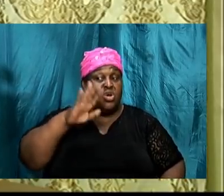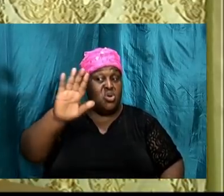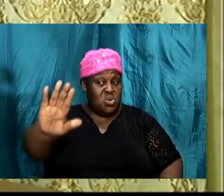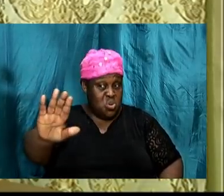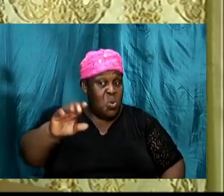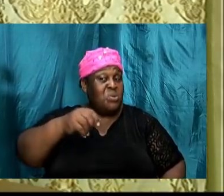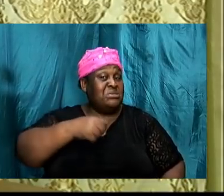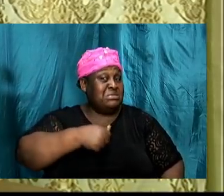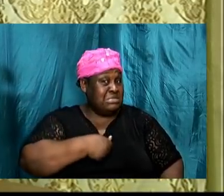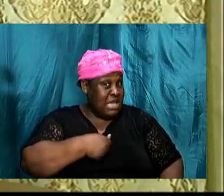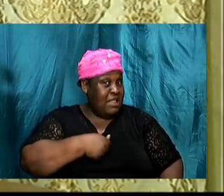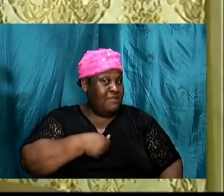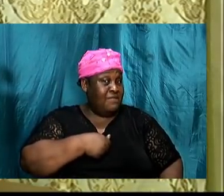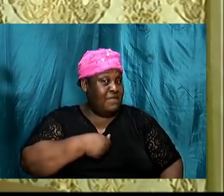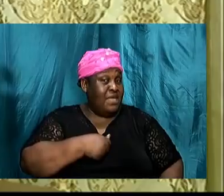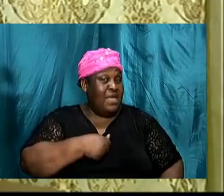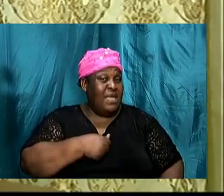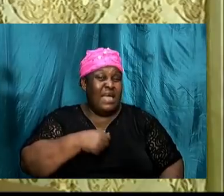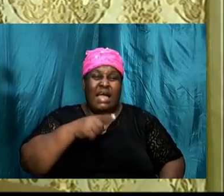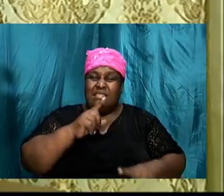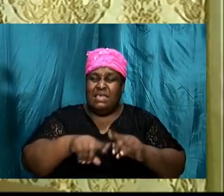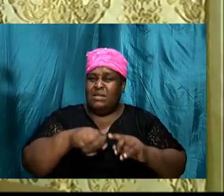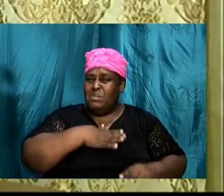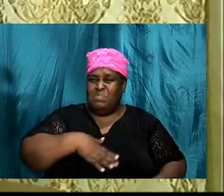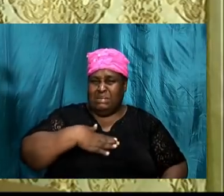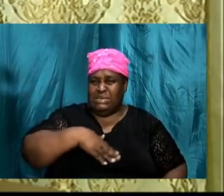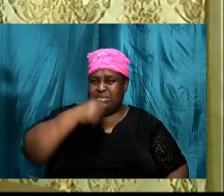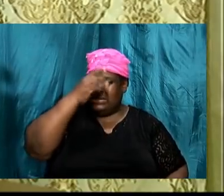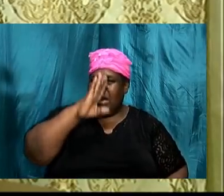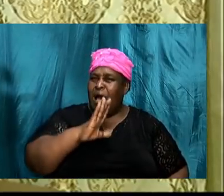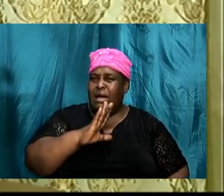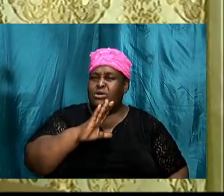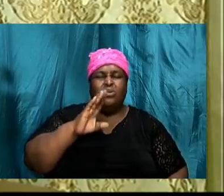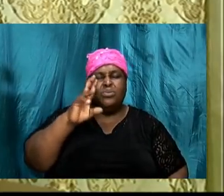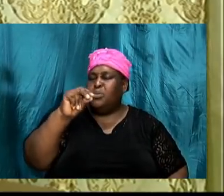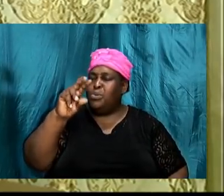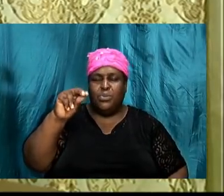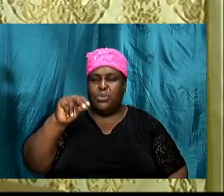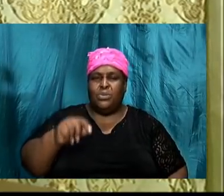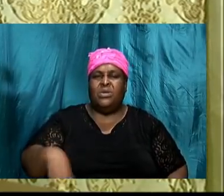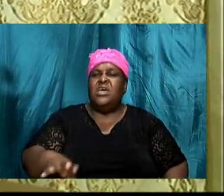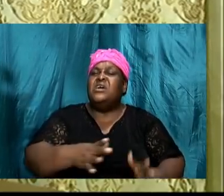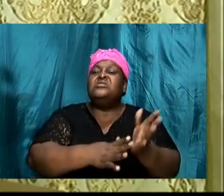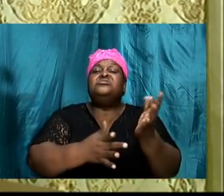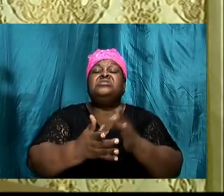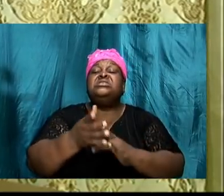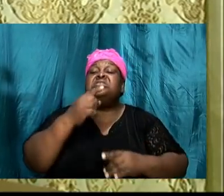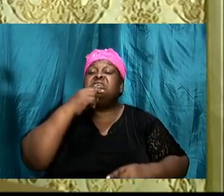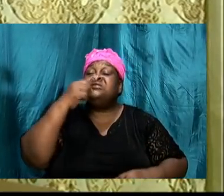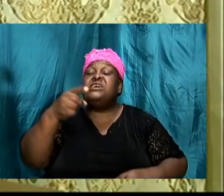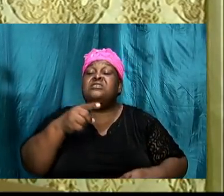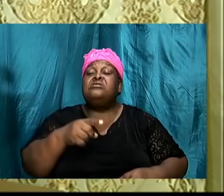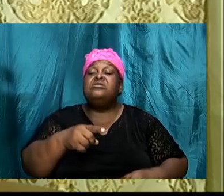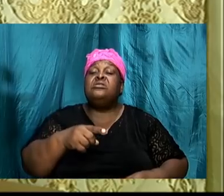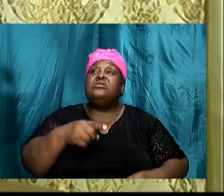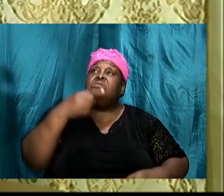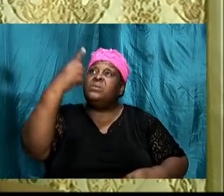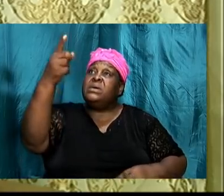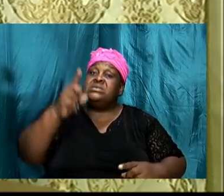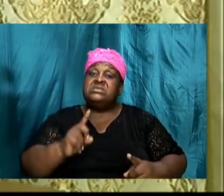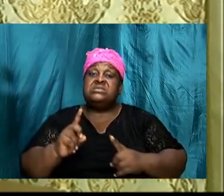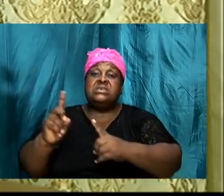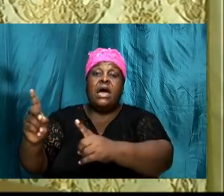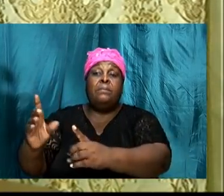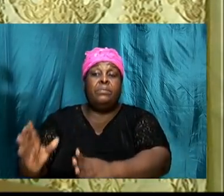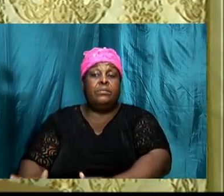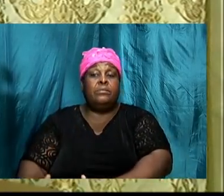and at the same time please God. Then Jesus said unto his disciples, if